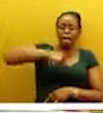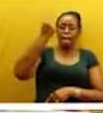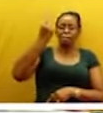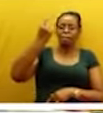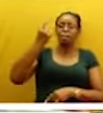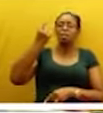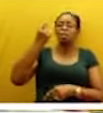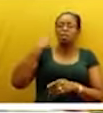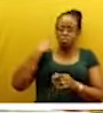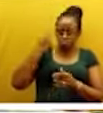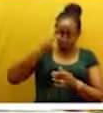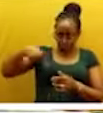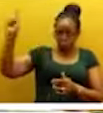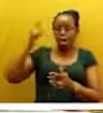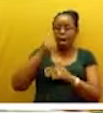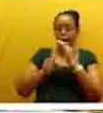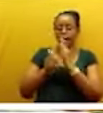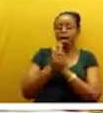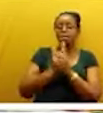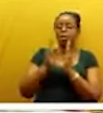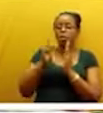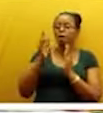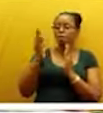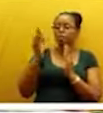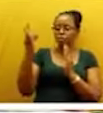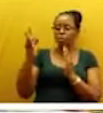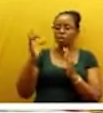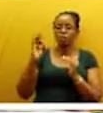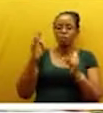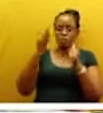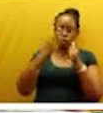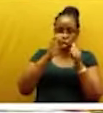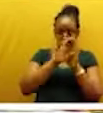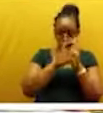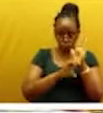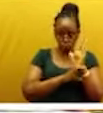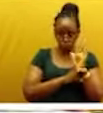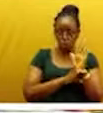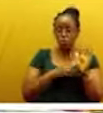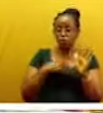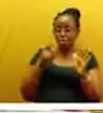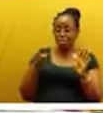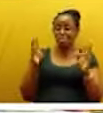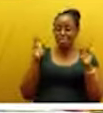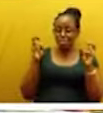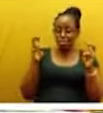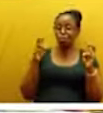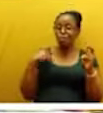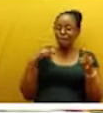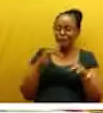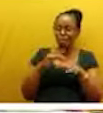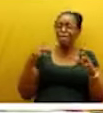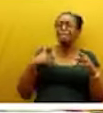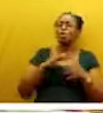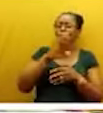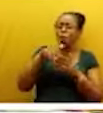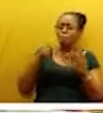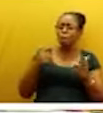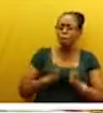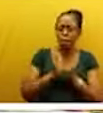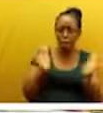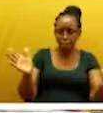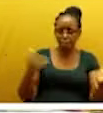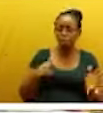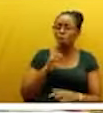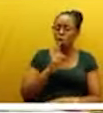of the Constitution. This being a matter cutting across the public interest, we honor that each party